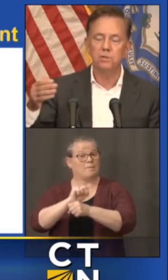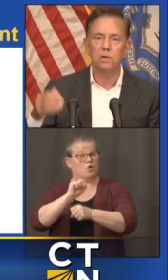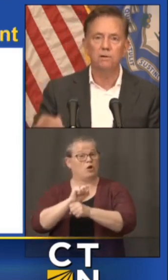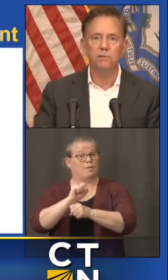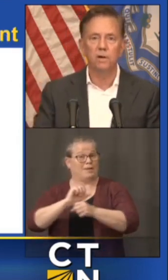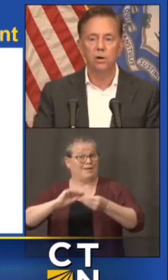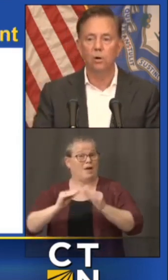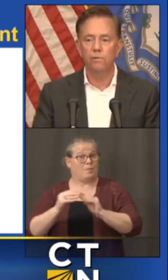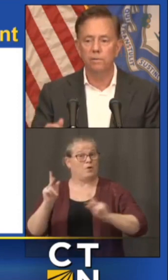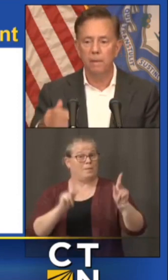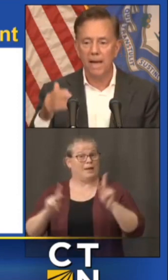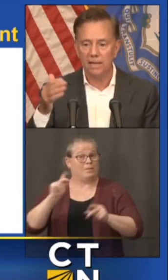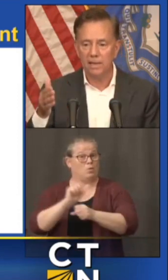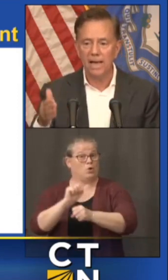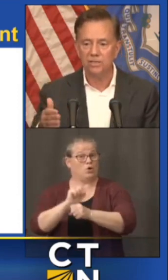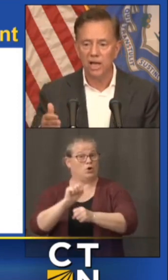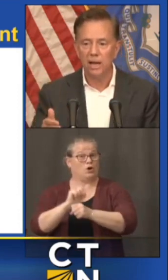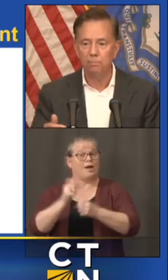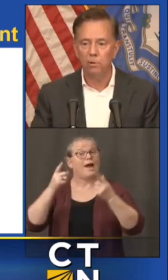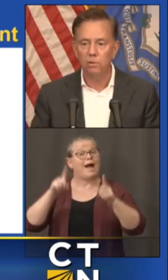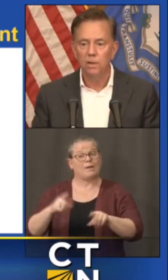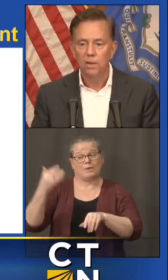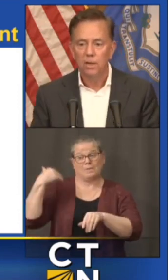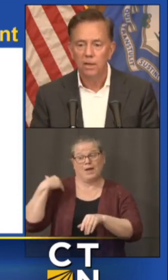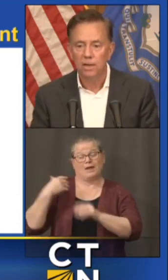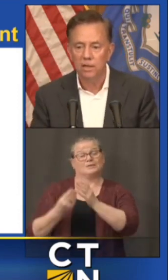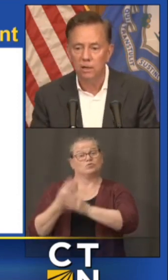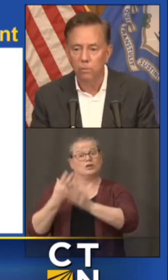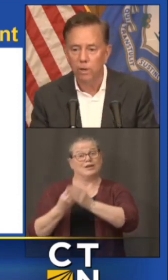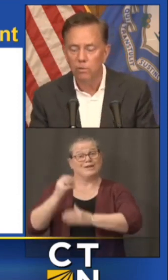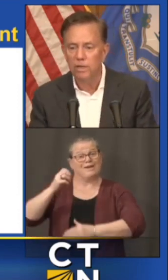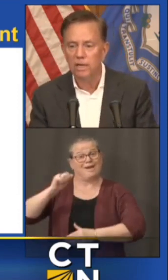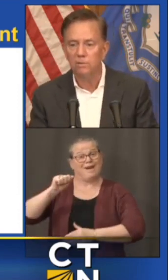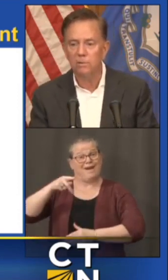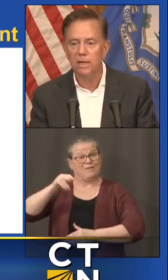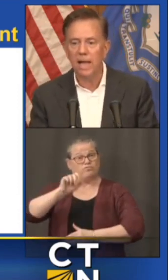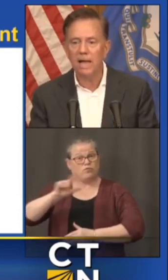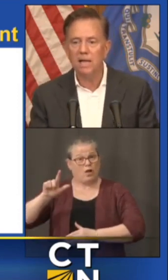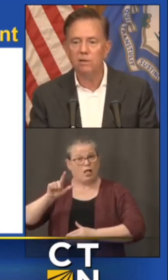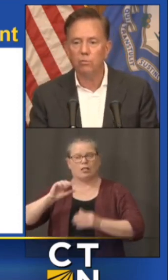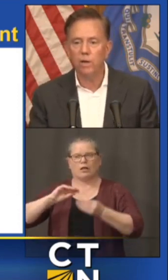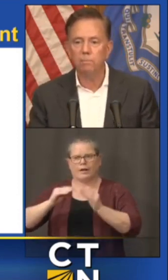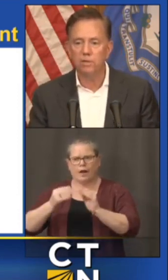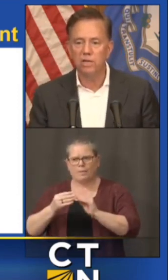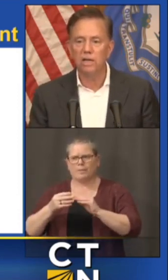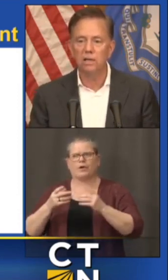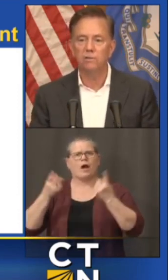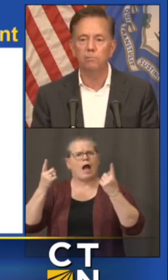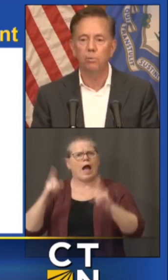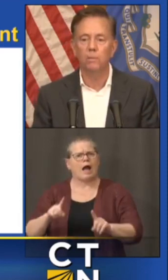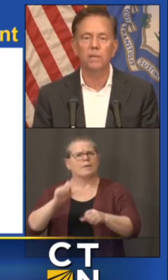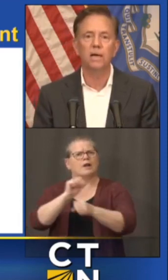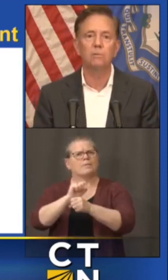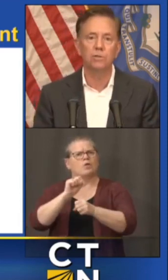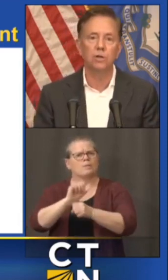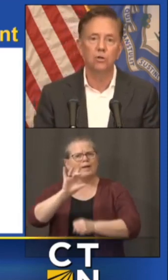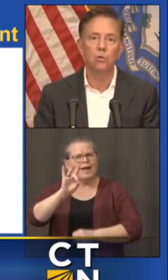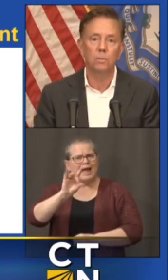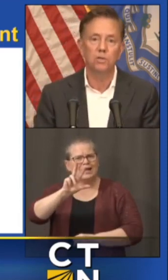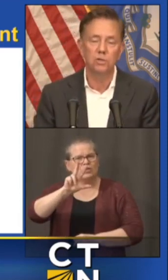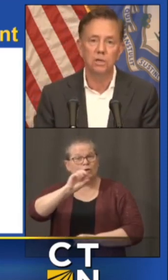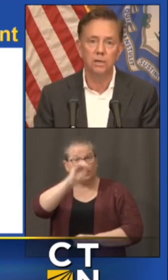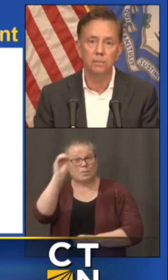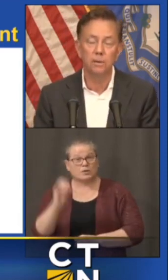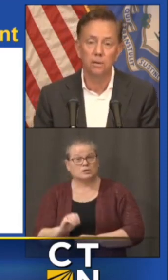depths of uh covet back last april uh you know we were down 83 percent of employment that was an